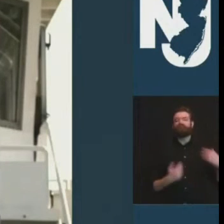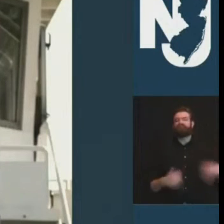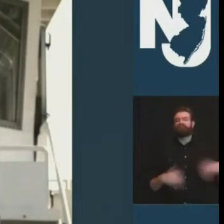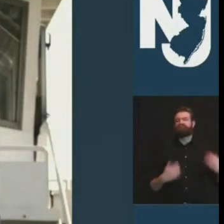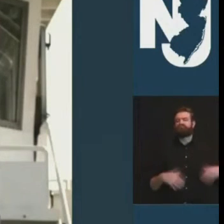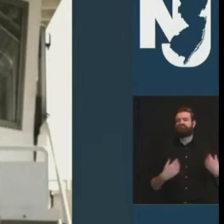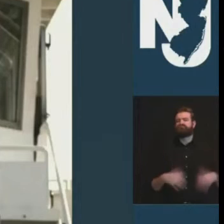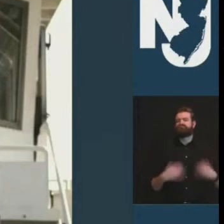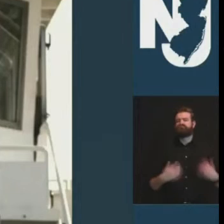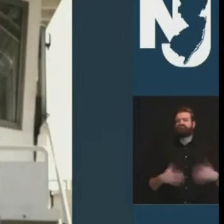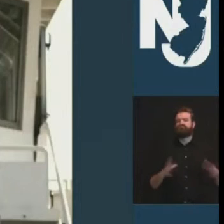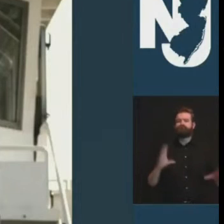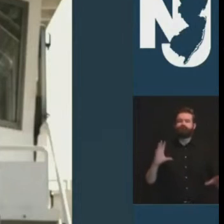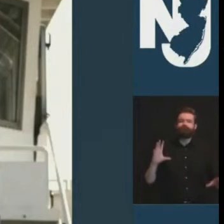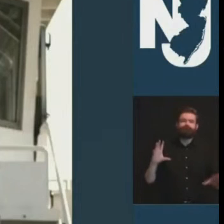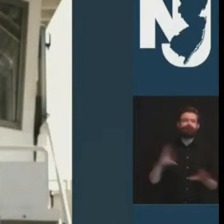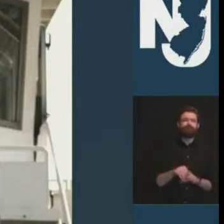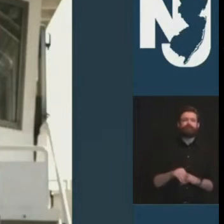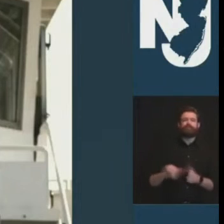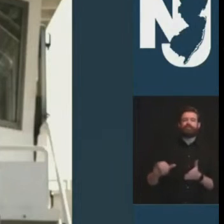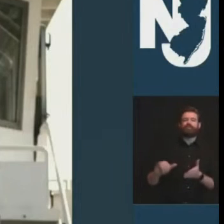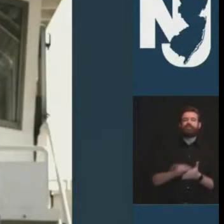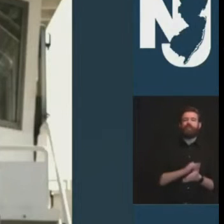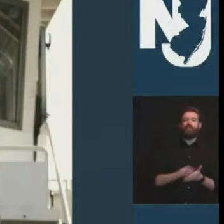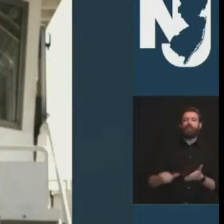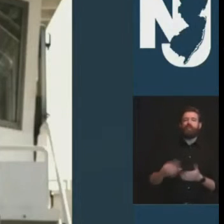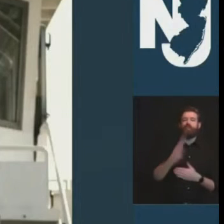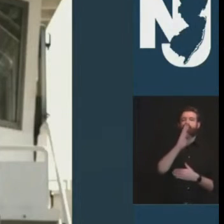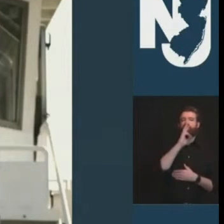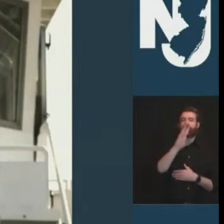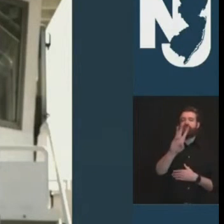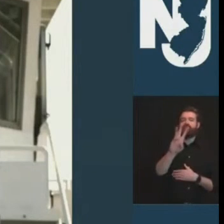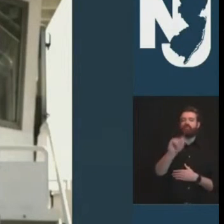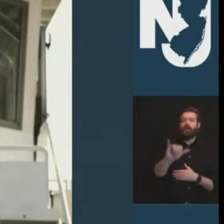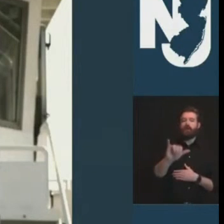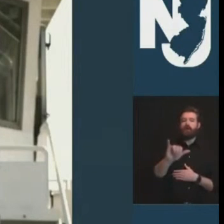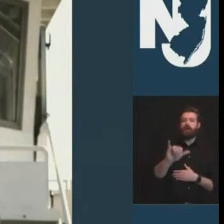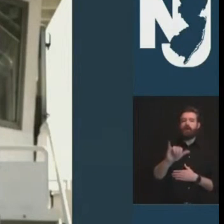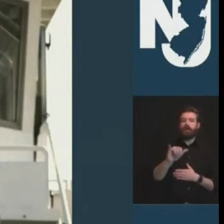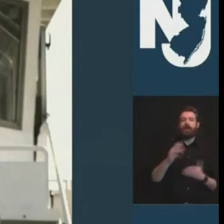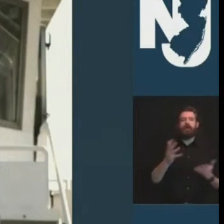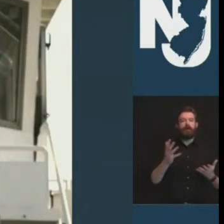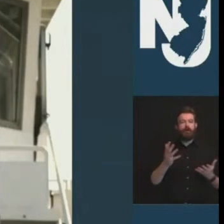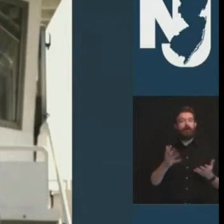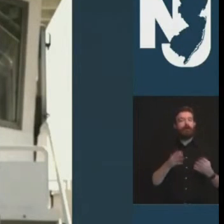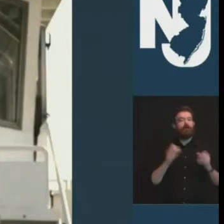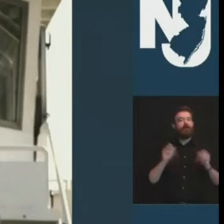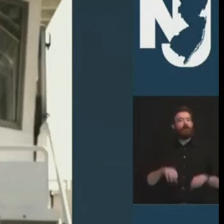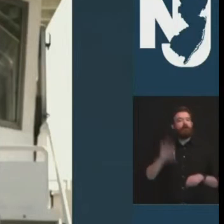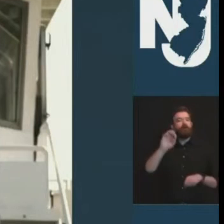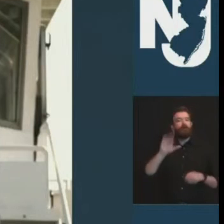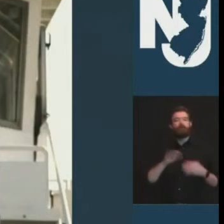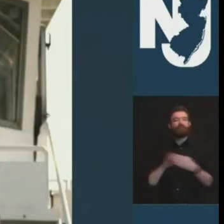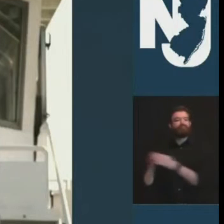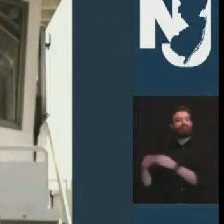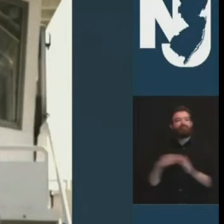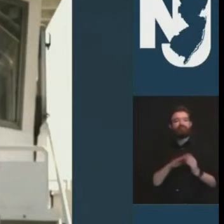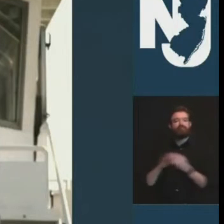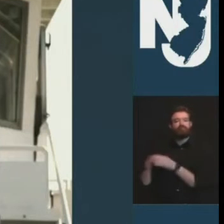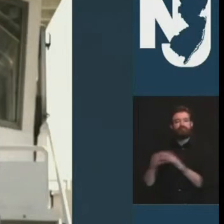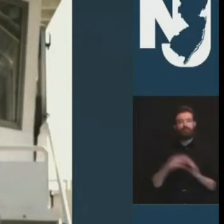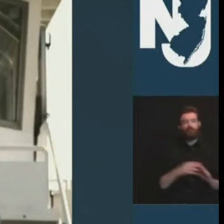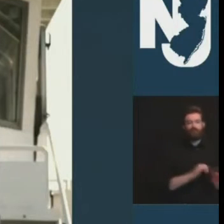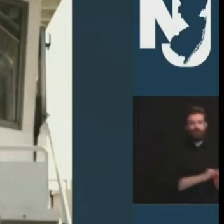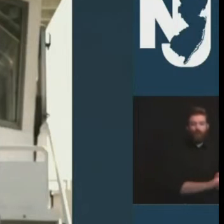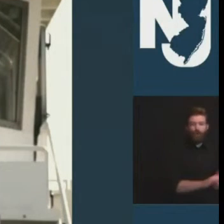changed the way many commuted to work and which famously ferried survivors home on 9-11 and by the way i'm one of those people